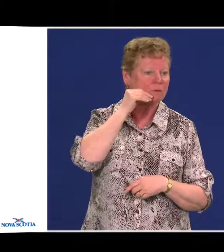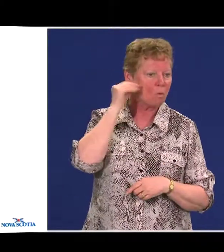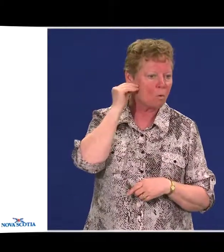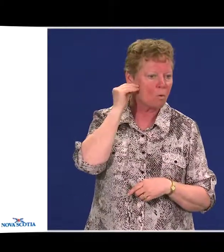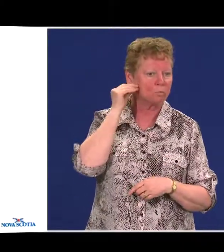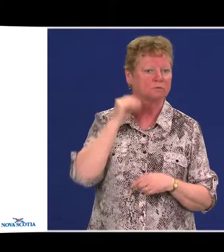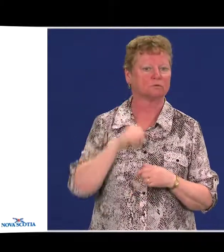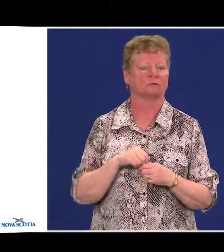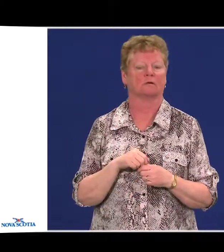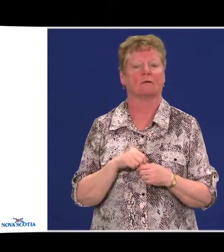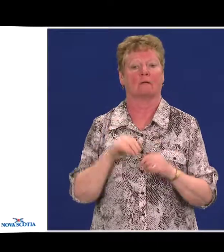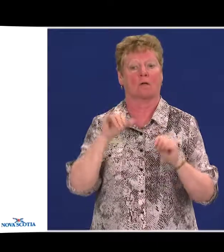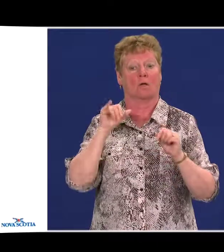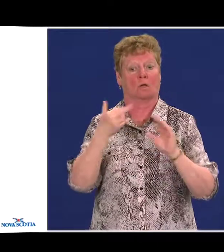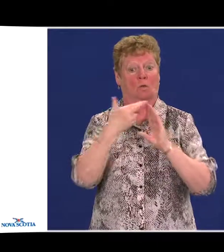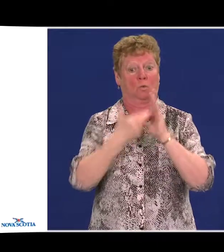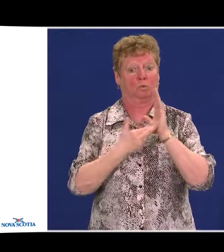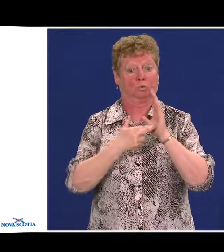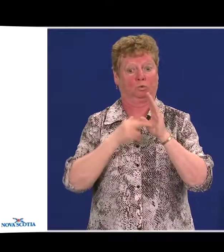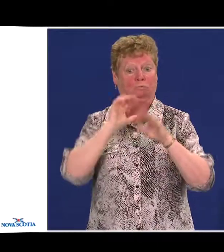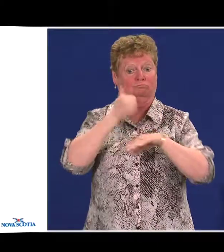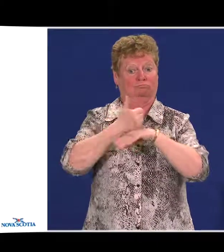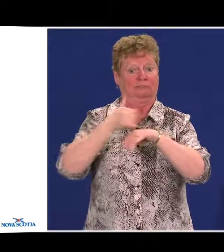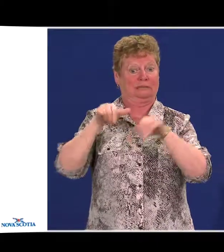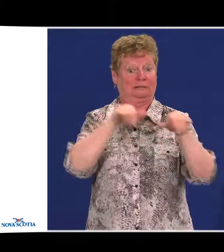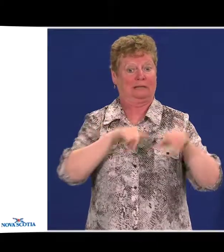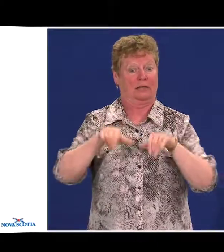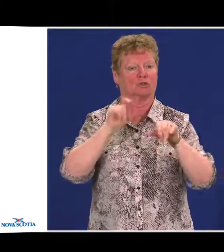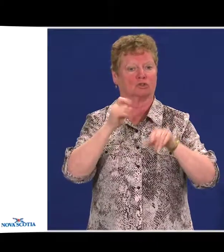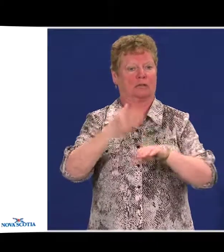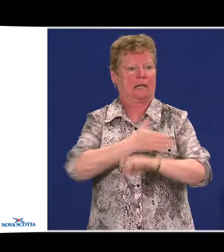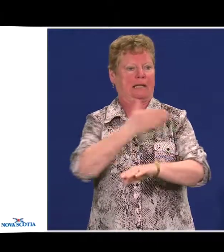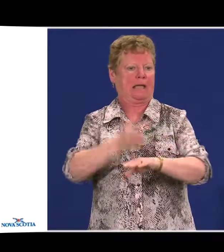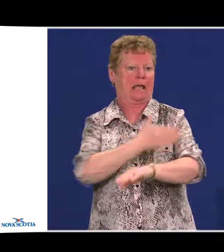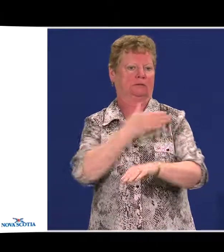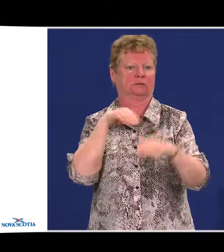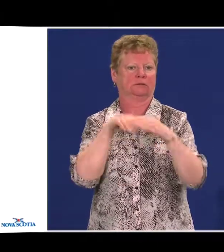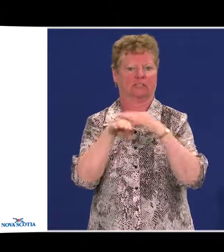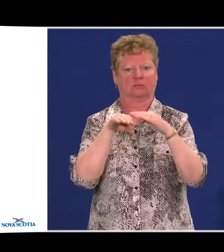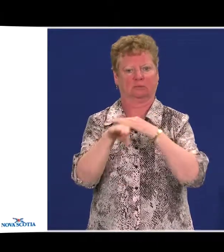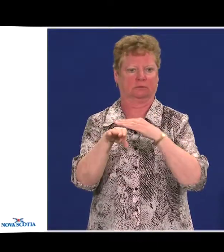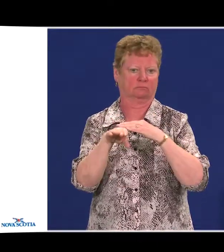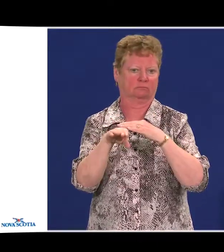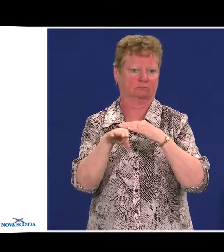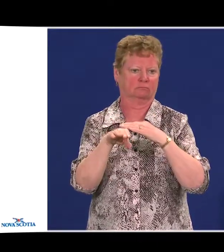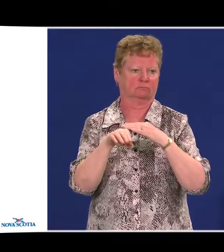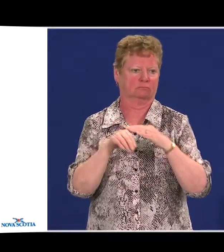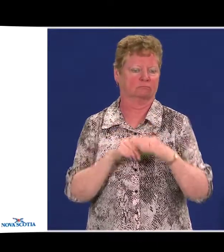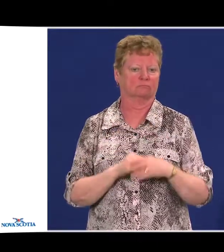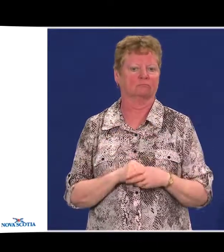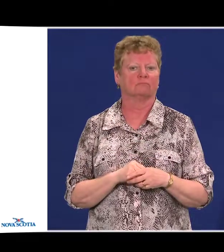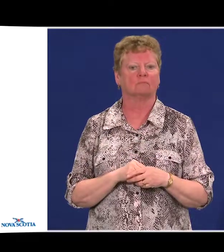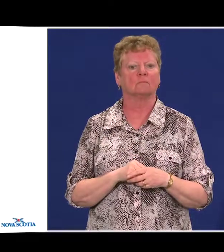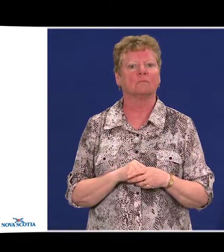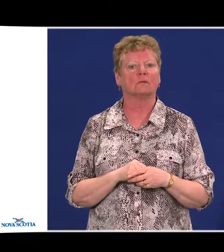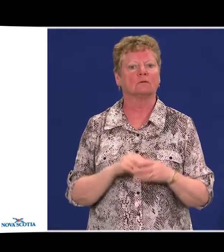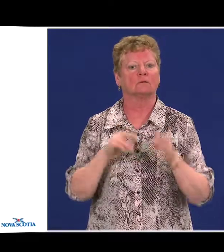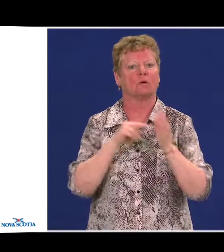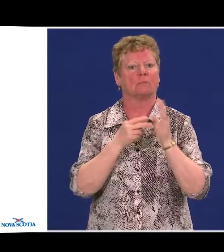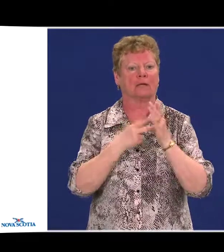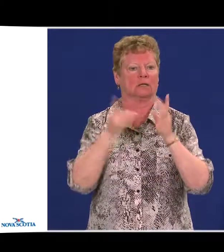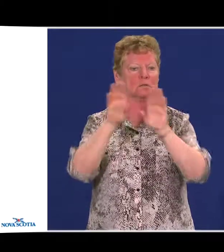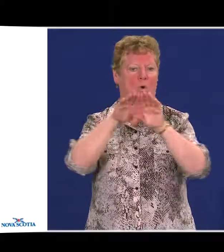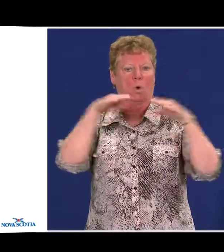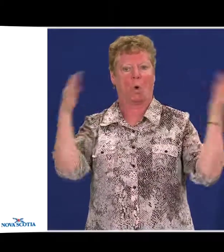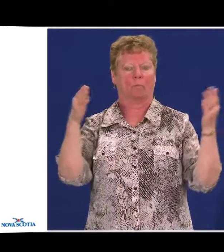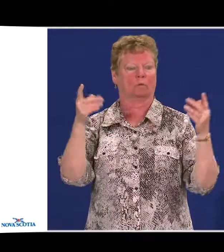developed under this focus area should enhance the accessibility of the built environment so that it is open to